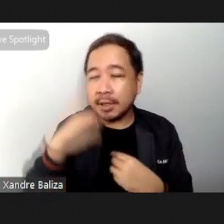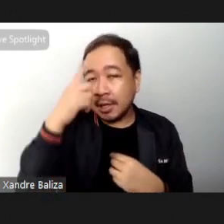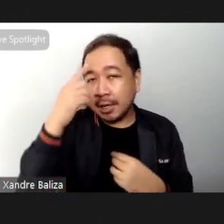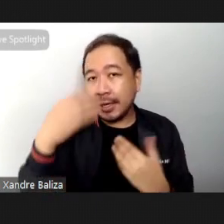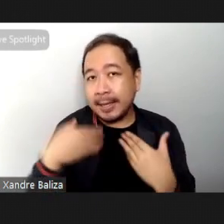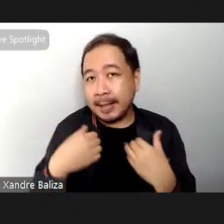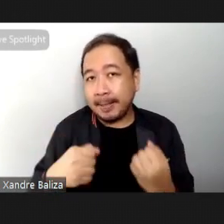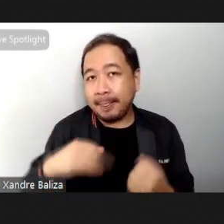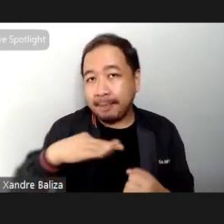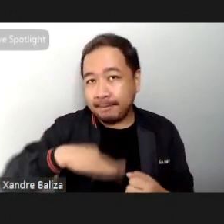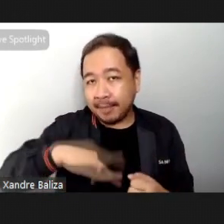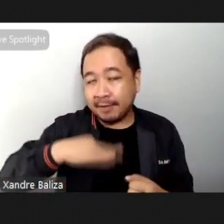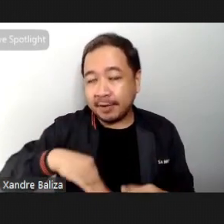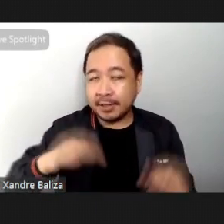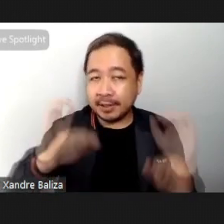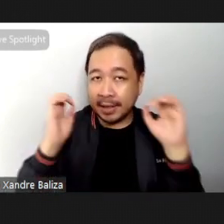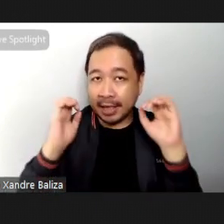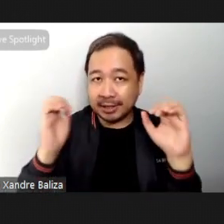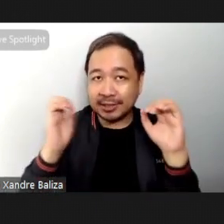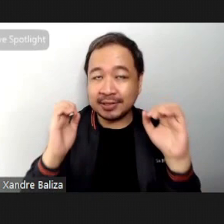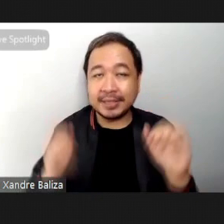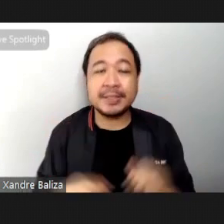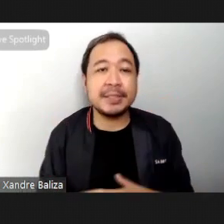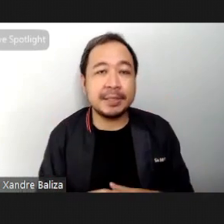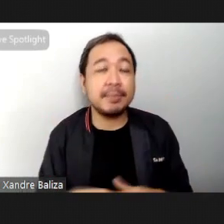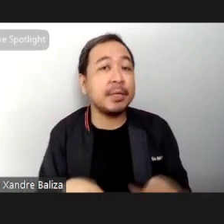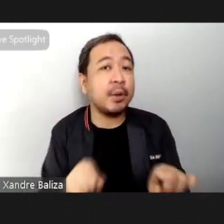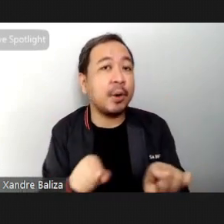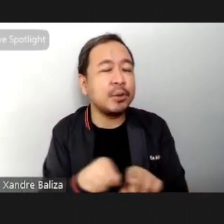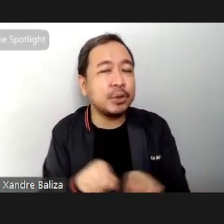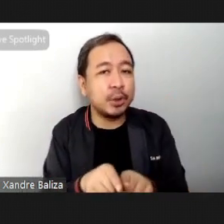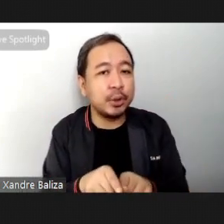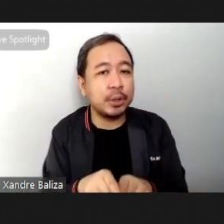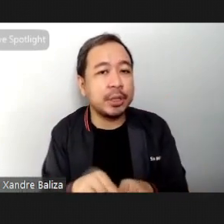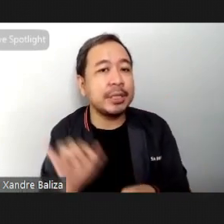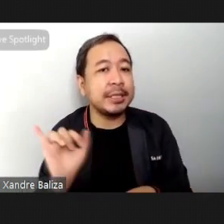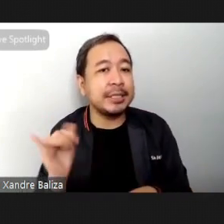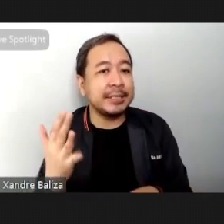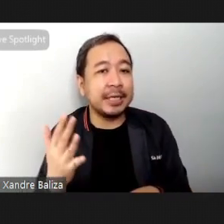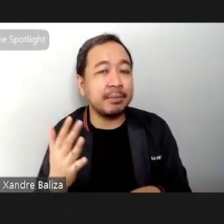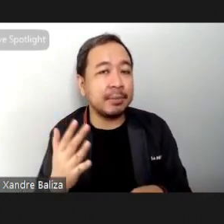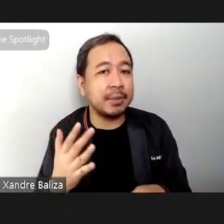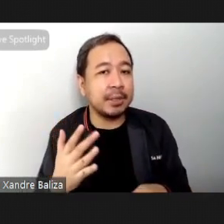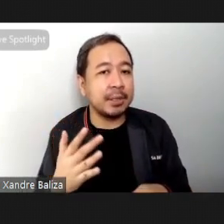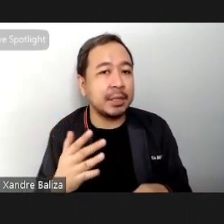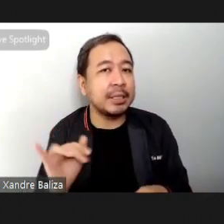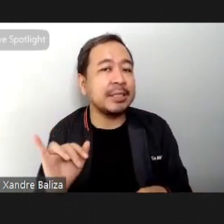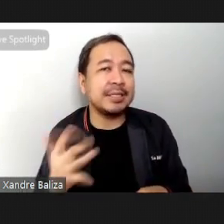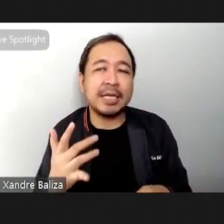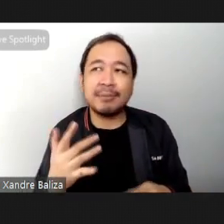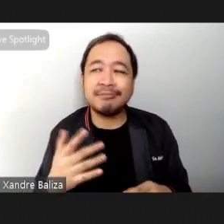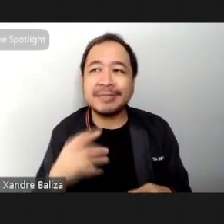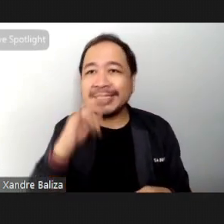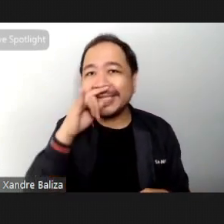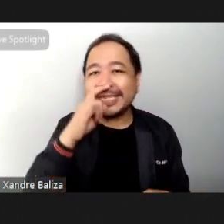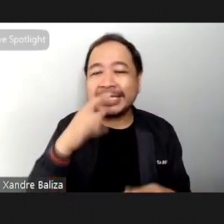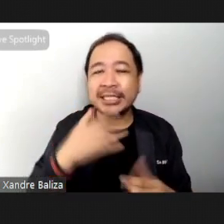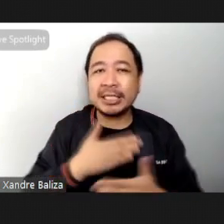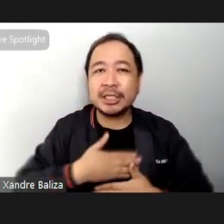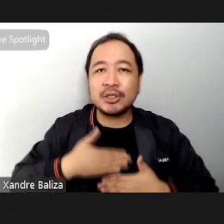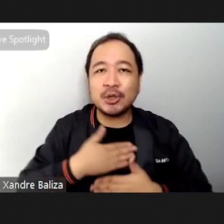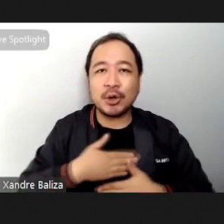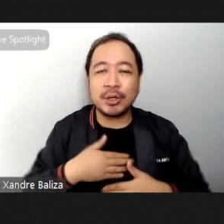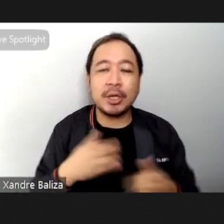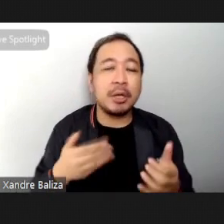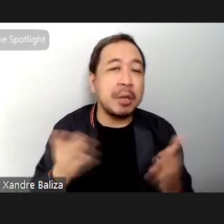exercise as previously described but it also serves like a toy providing a childlike joy road flow promotes play